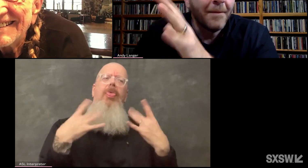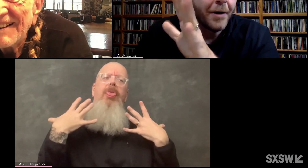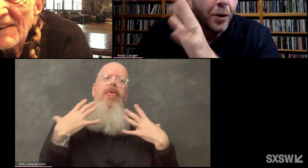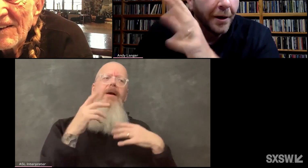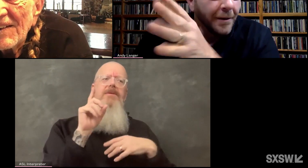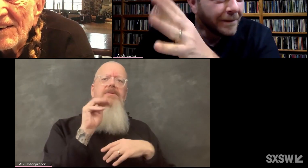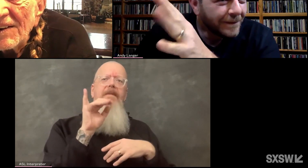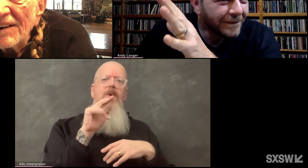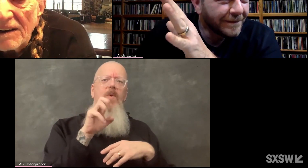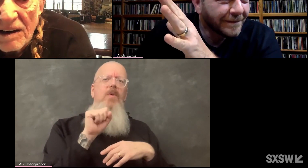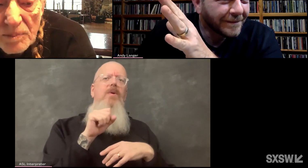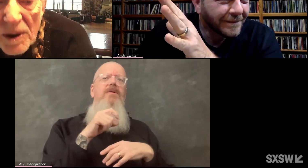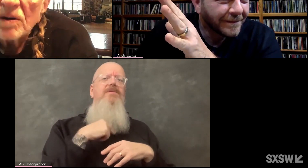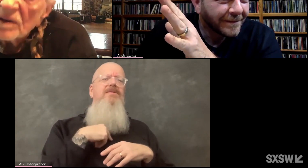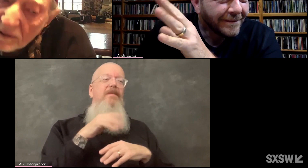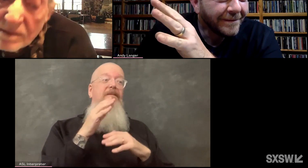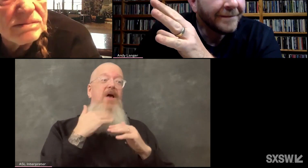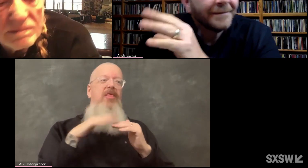And poker?